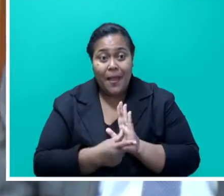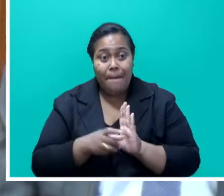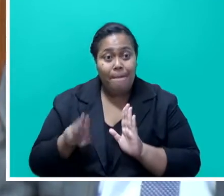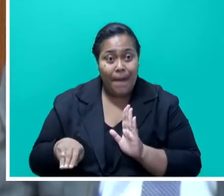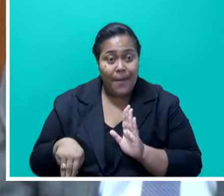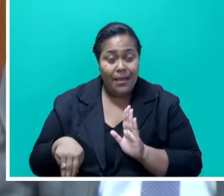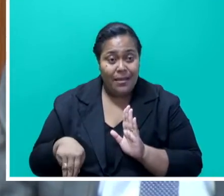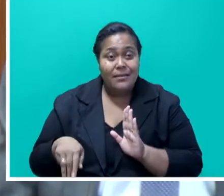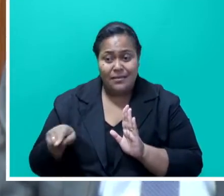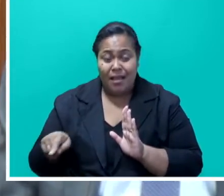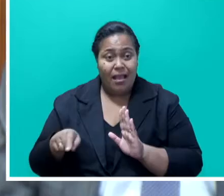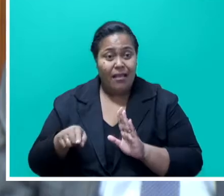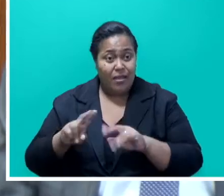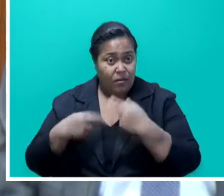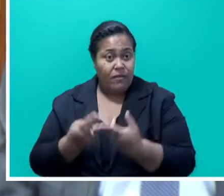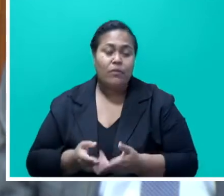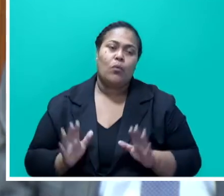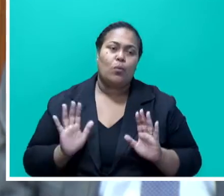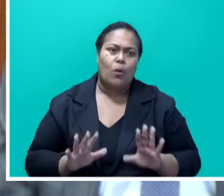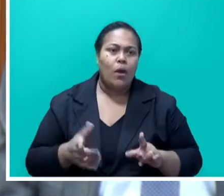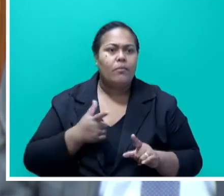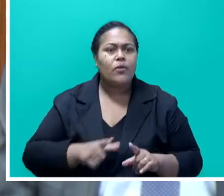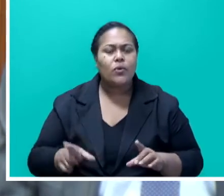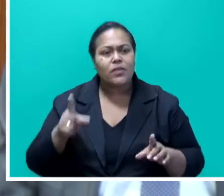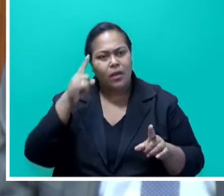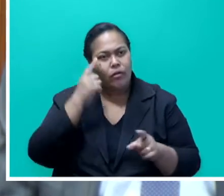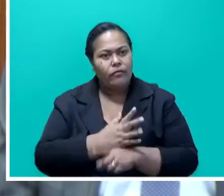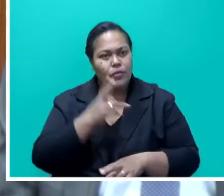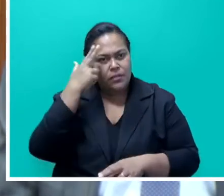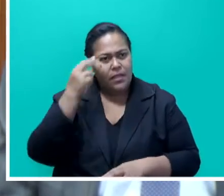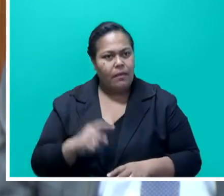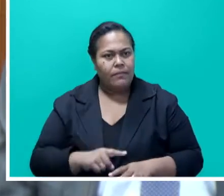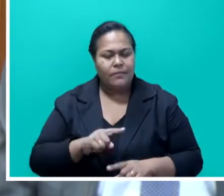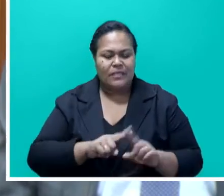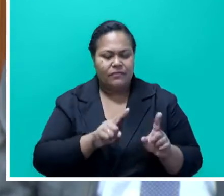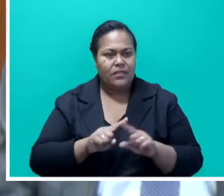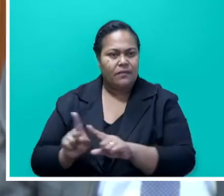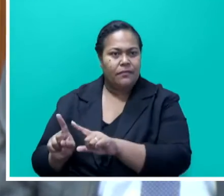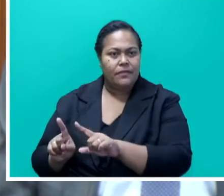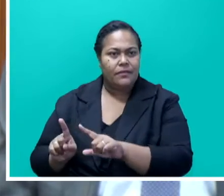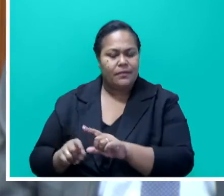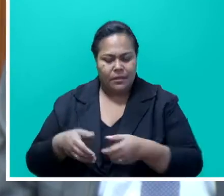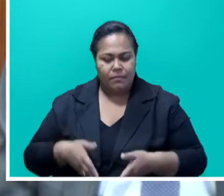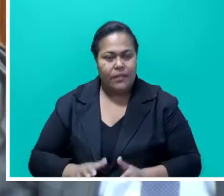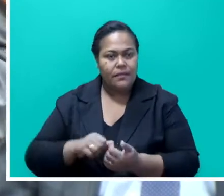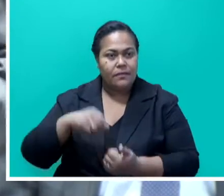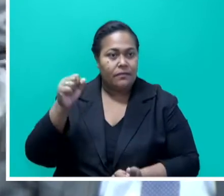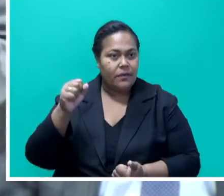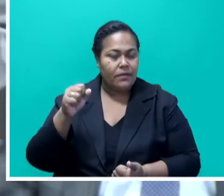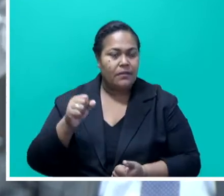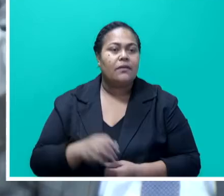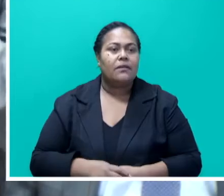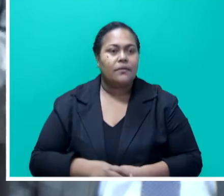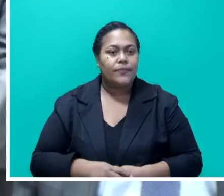waiting for a few days until the certification has been carried through, because we're waiting for the folders to be actually ascertained